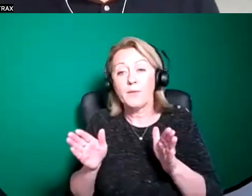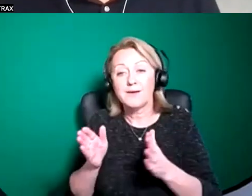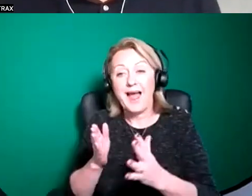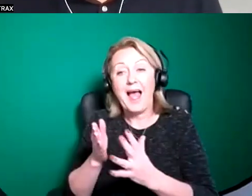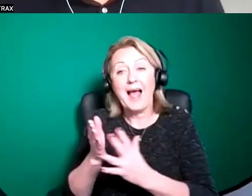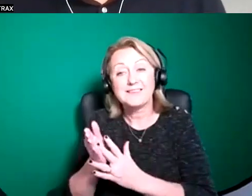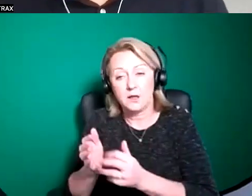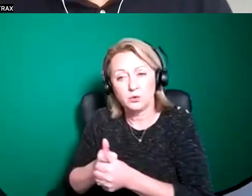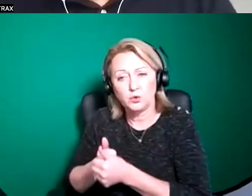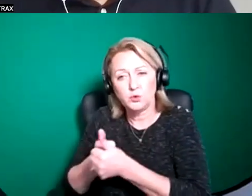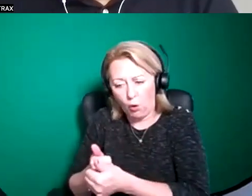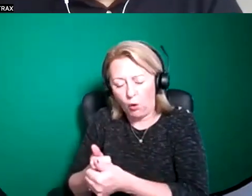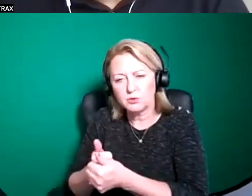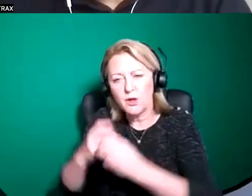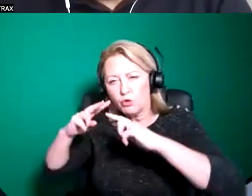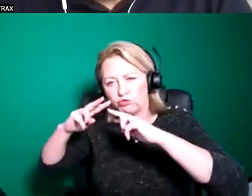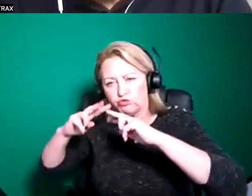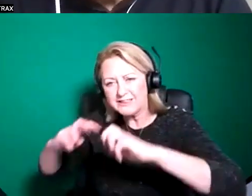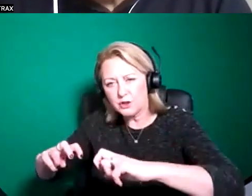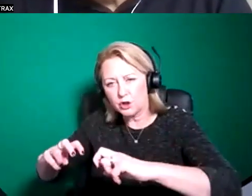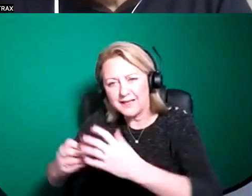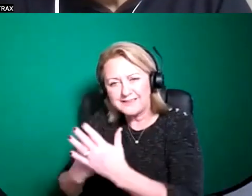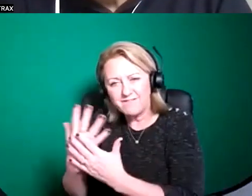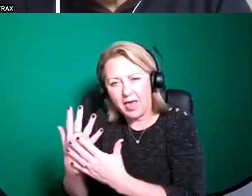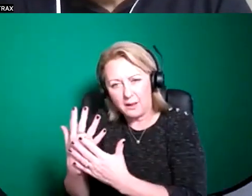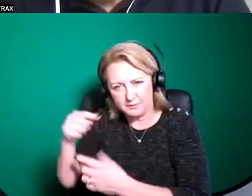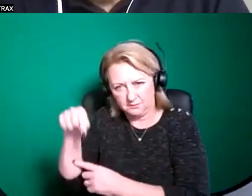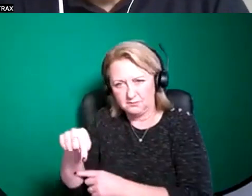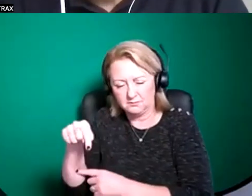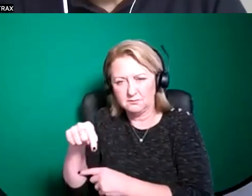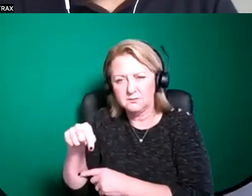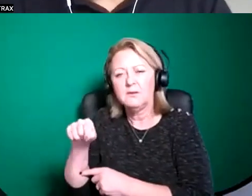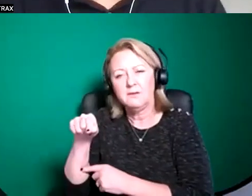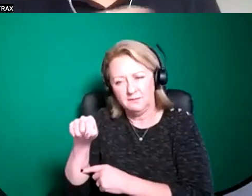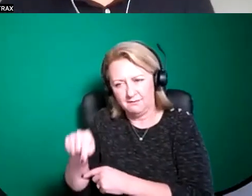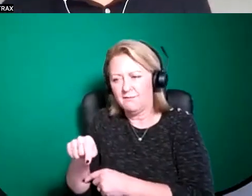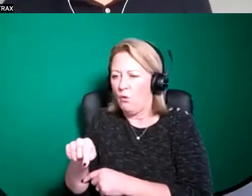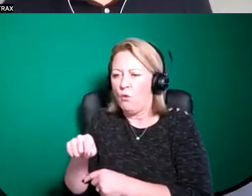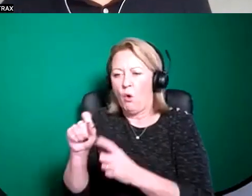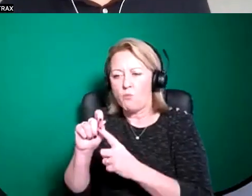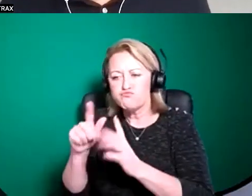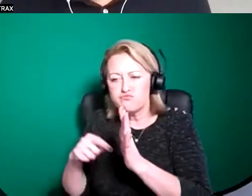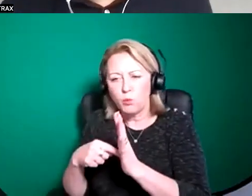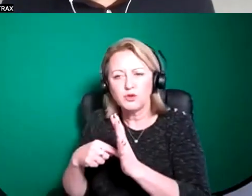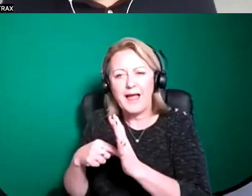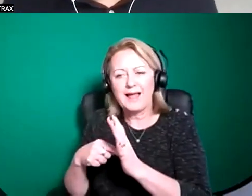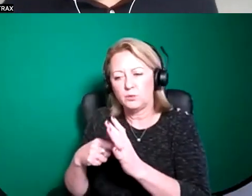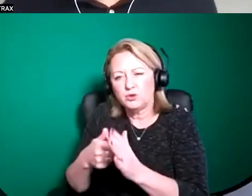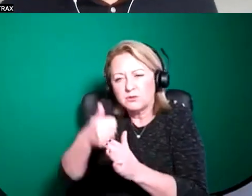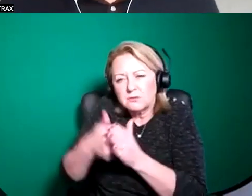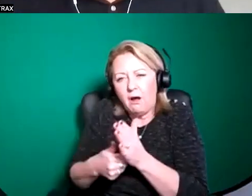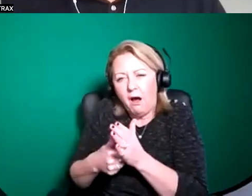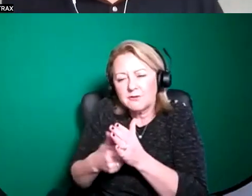supporting the research and development of new work and so this is very much for projects which might be a very early stage of